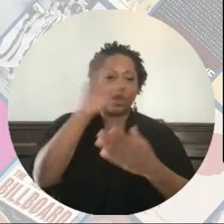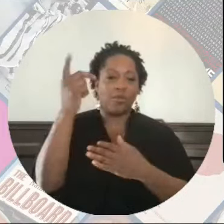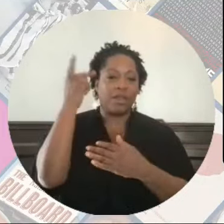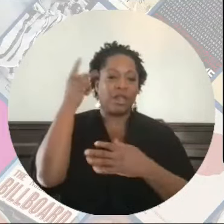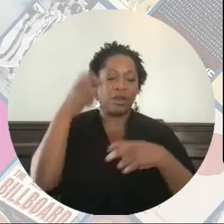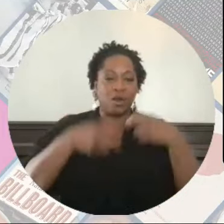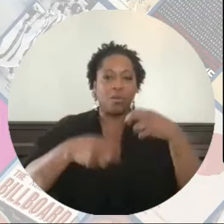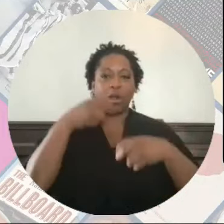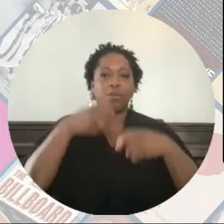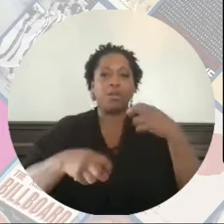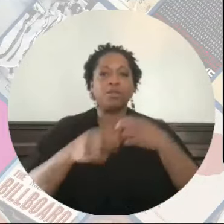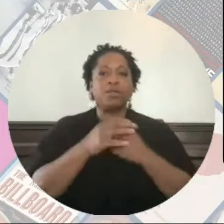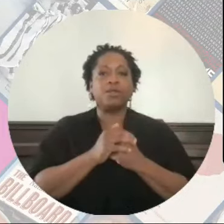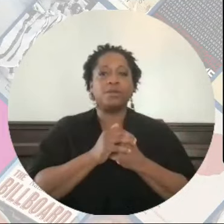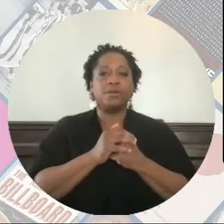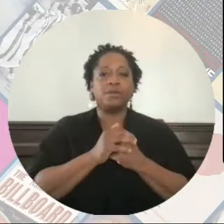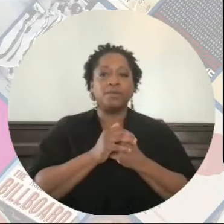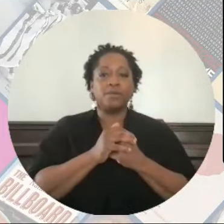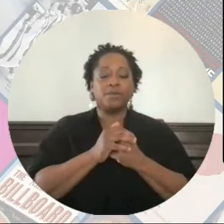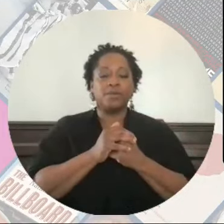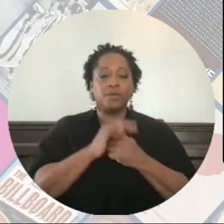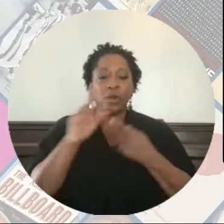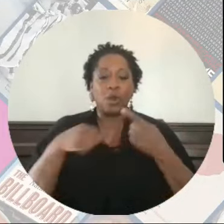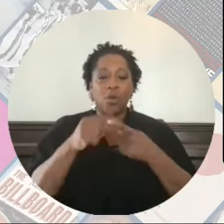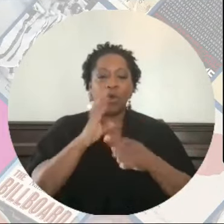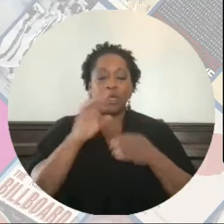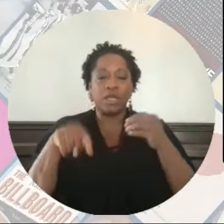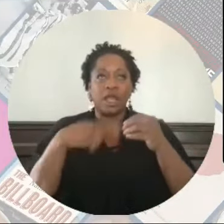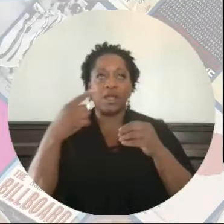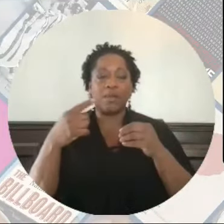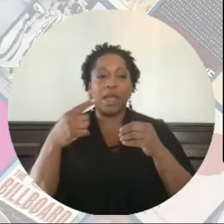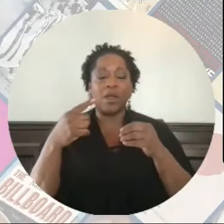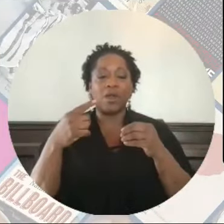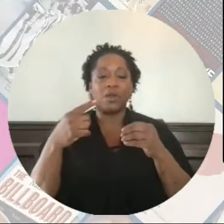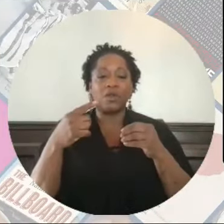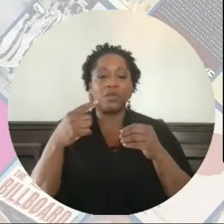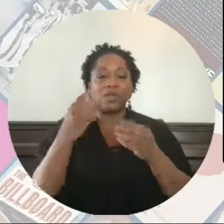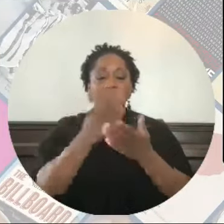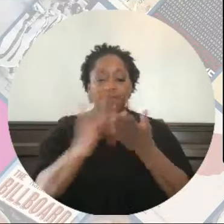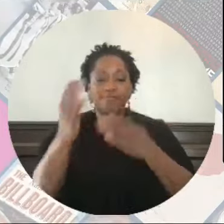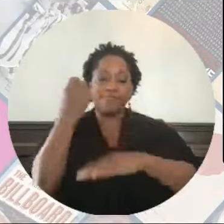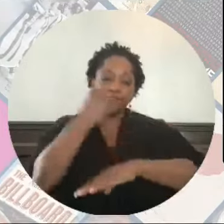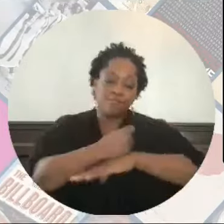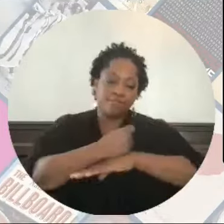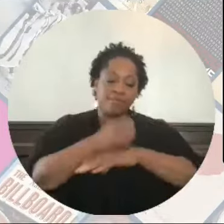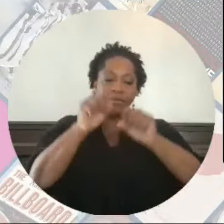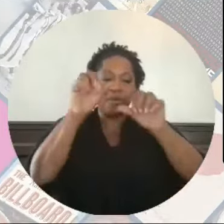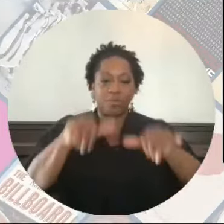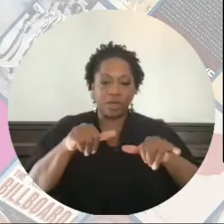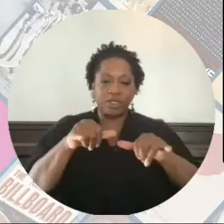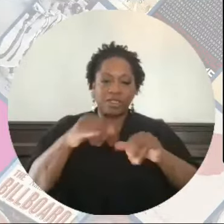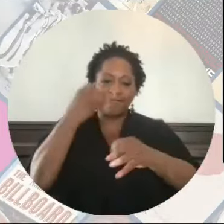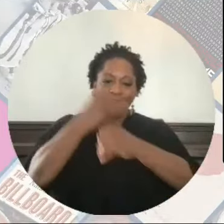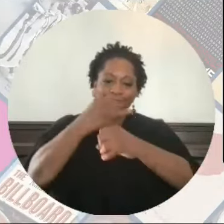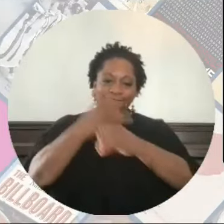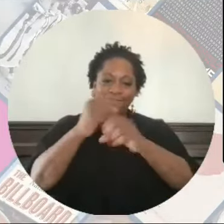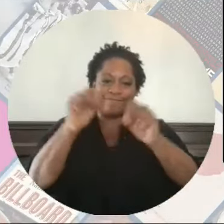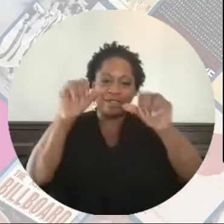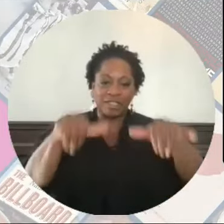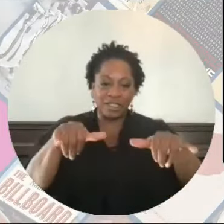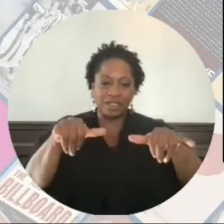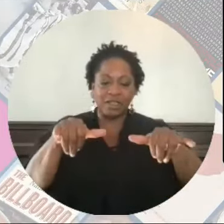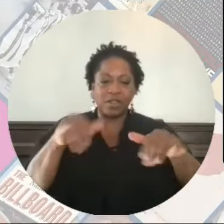problems. So when we talk about abolishing the prison industrial complex,